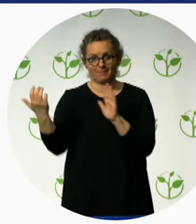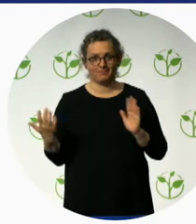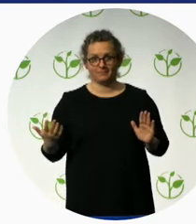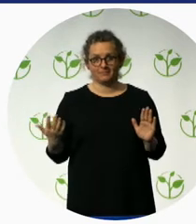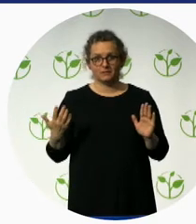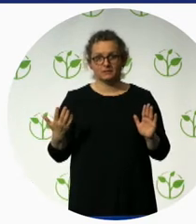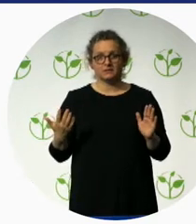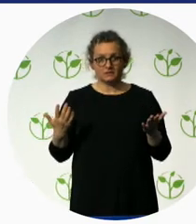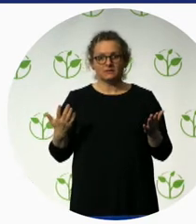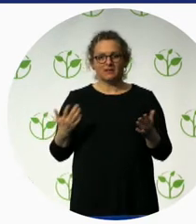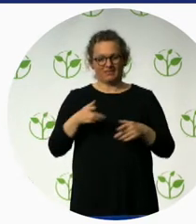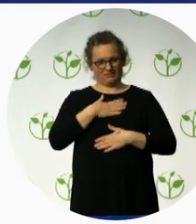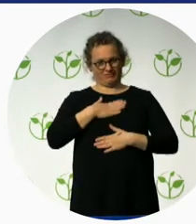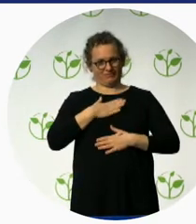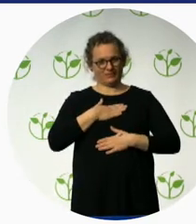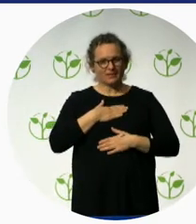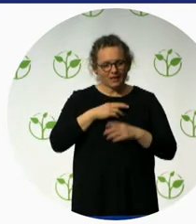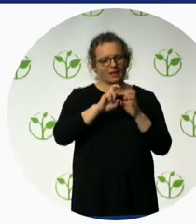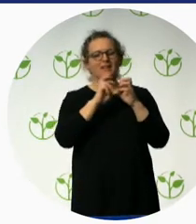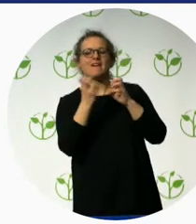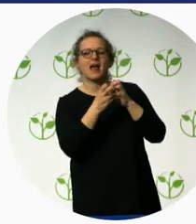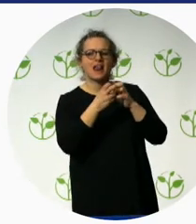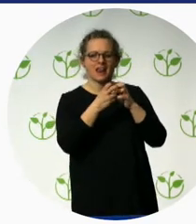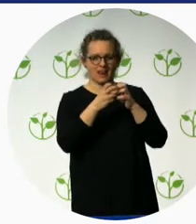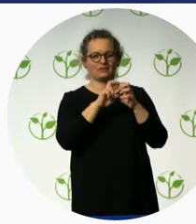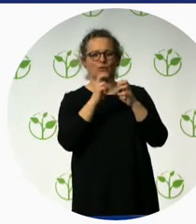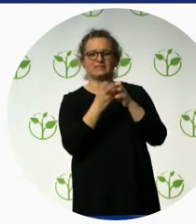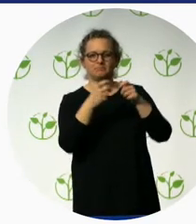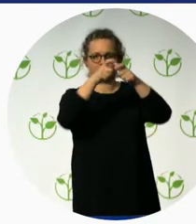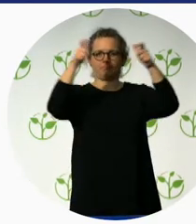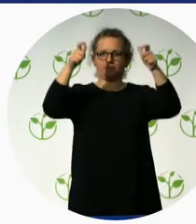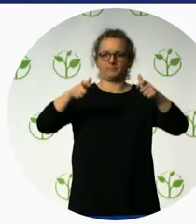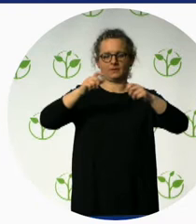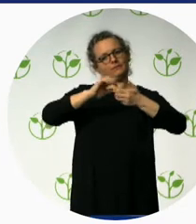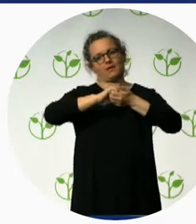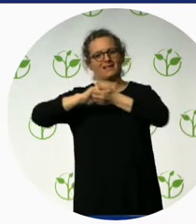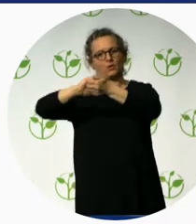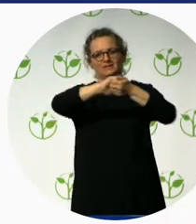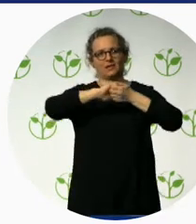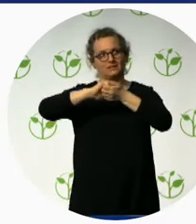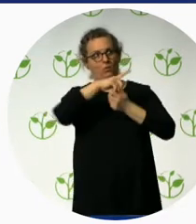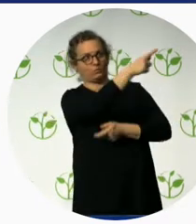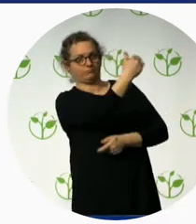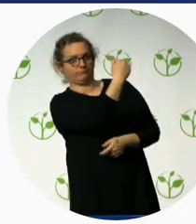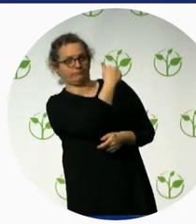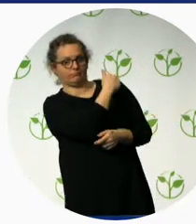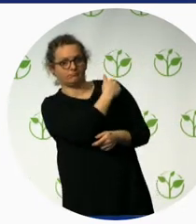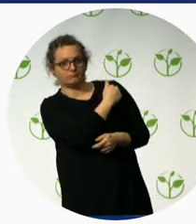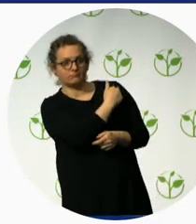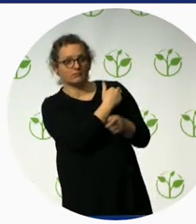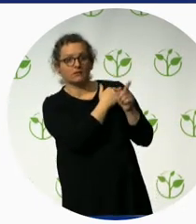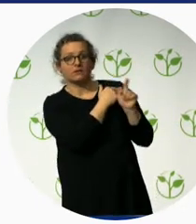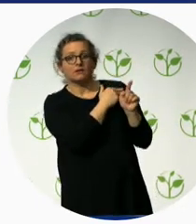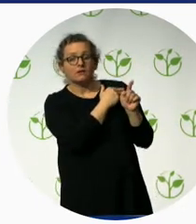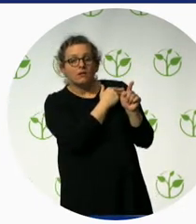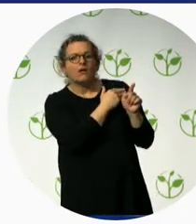Touristic syndicates, yes. He used to tell me that he had a daughter with